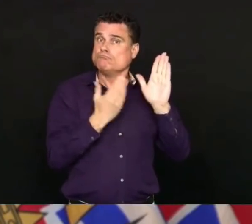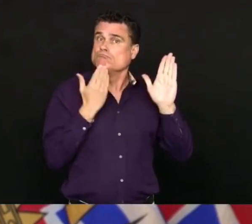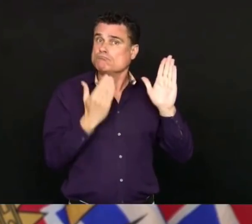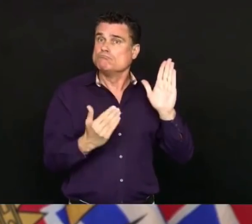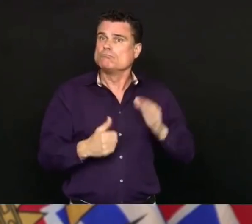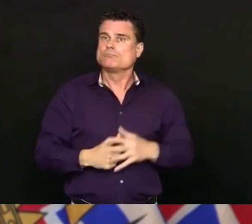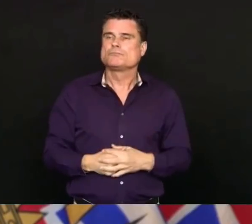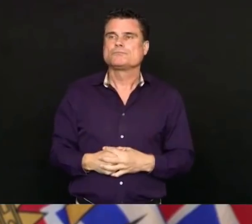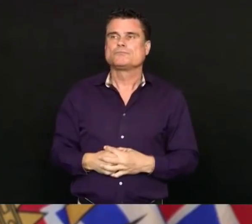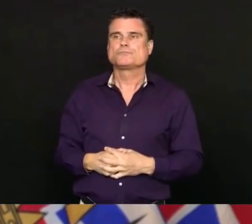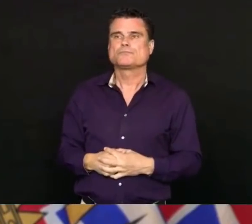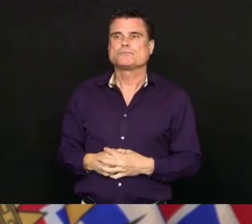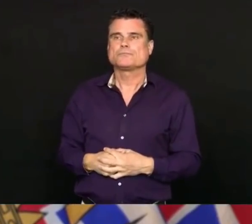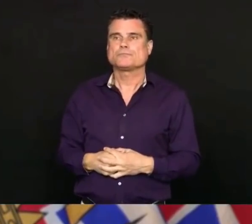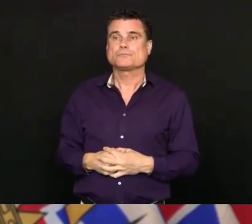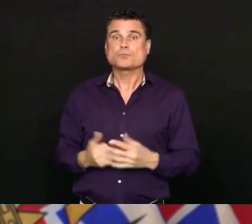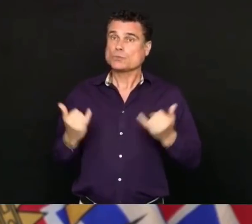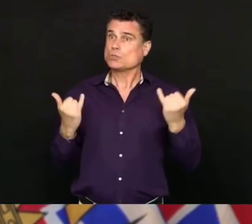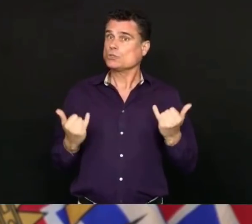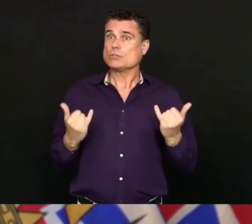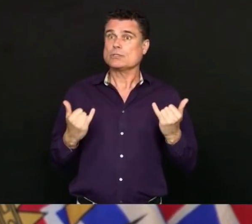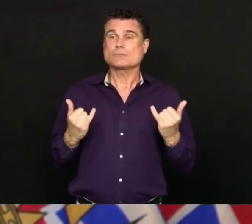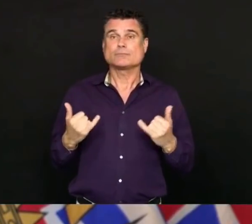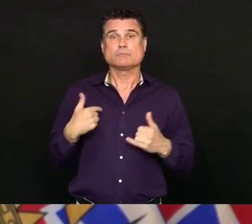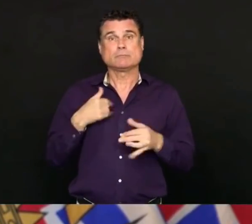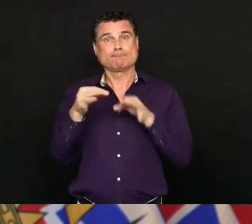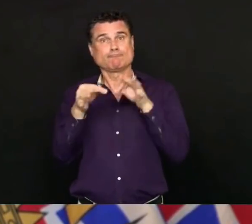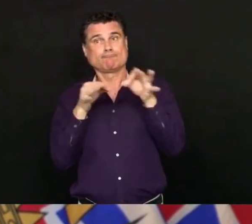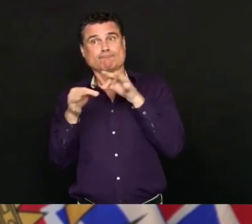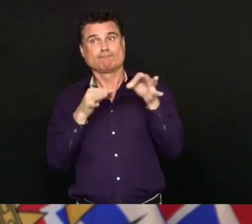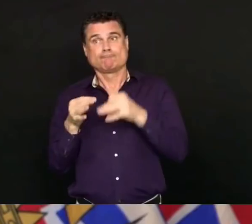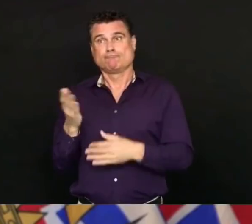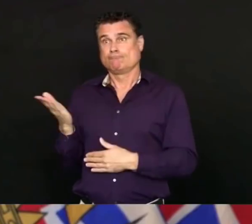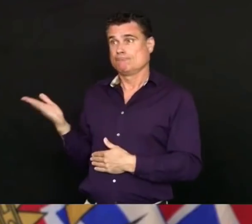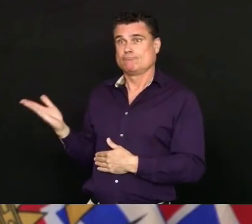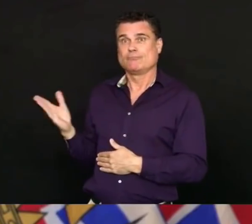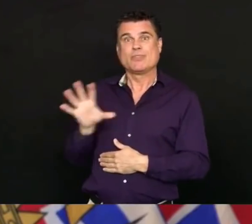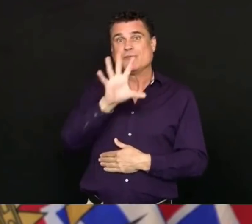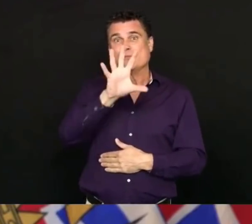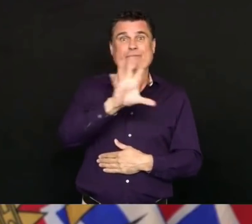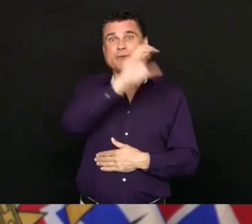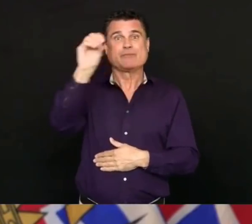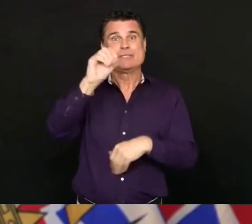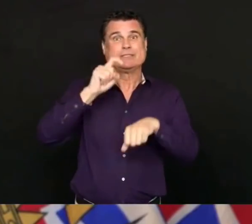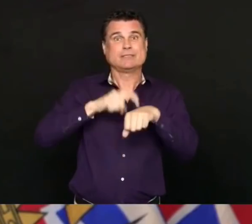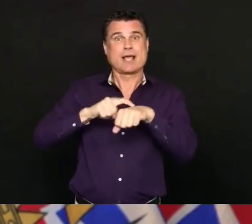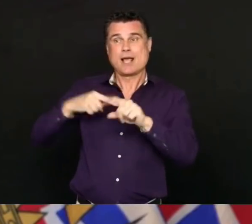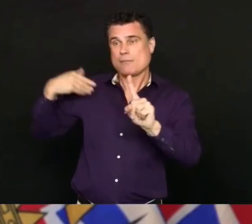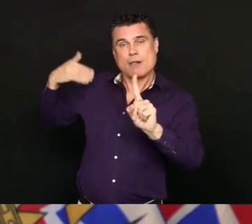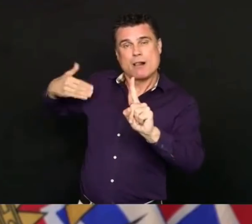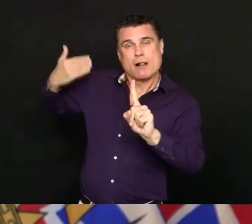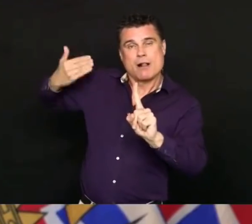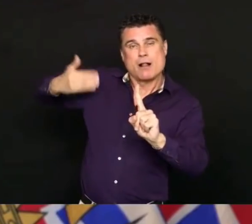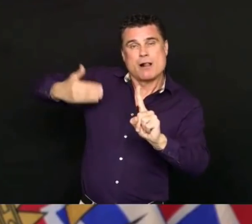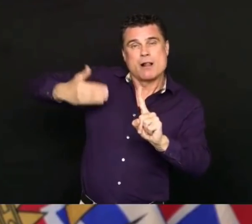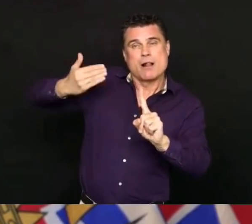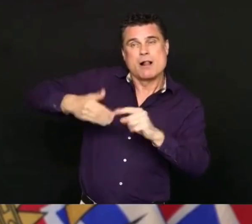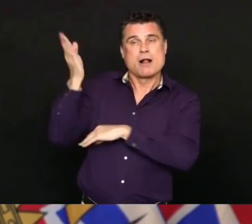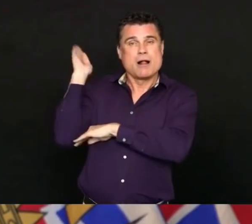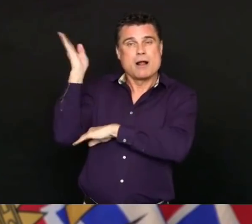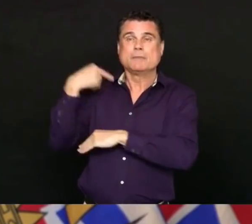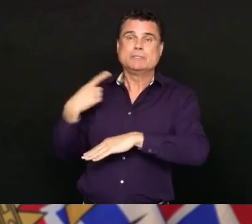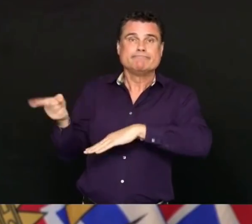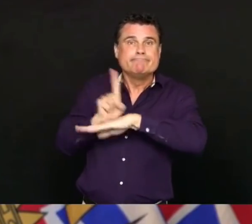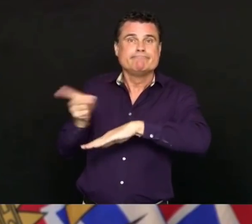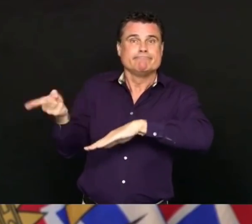and make sure that you know everything that we are doing and that we all have the information that we need to take the actions